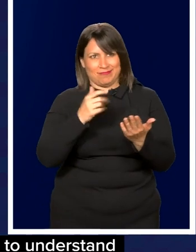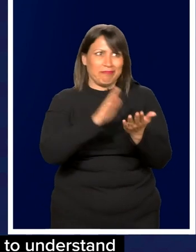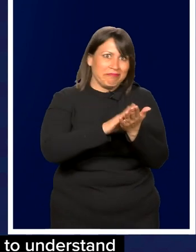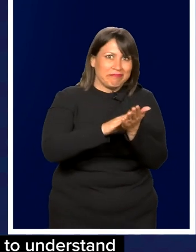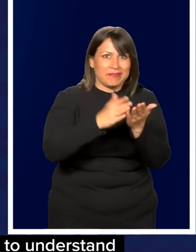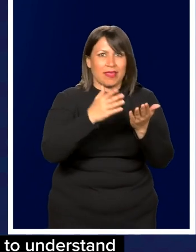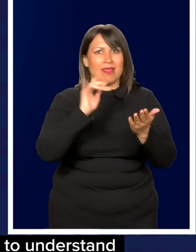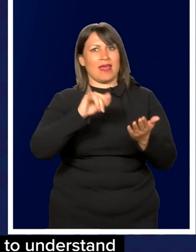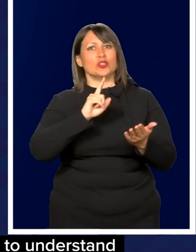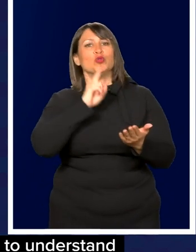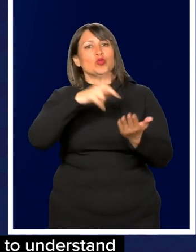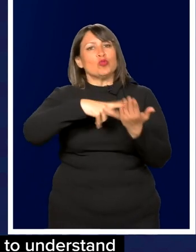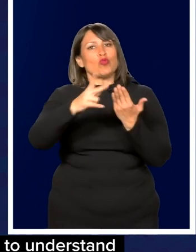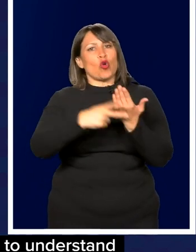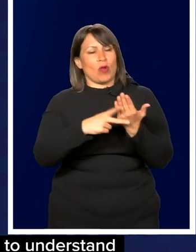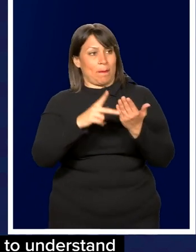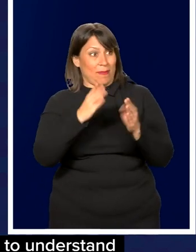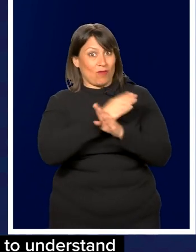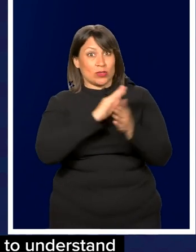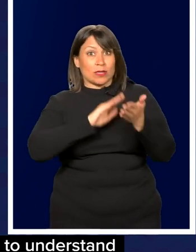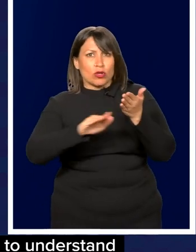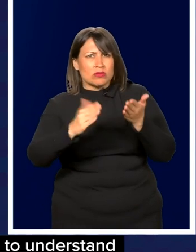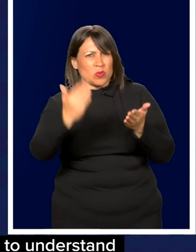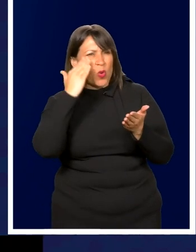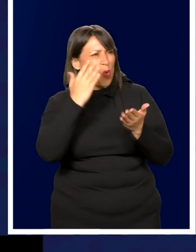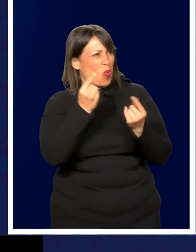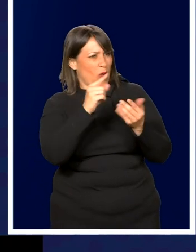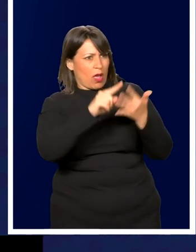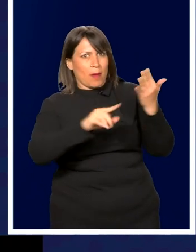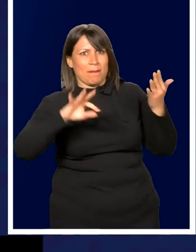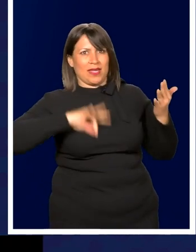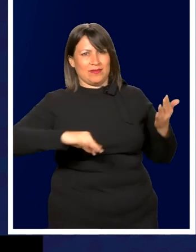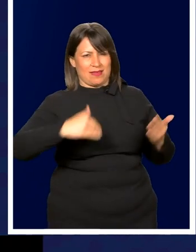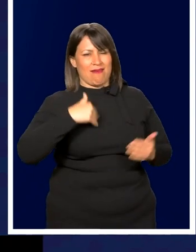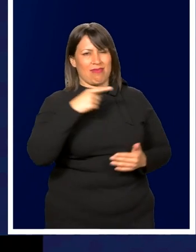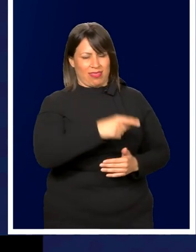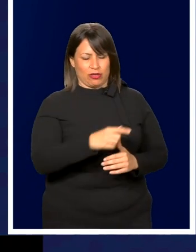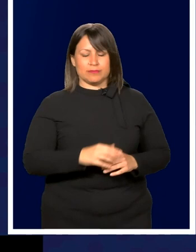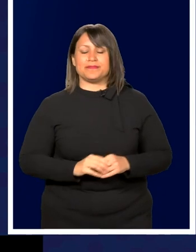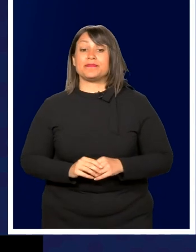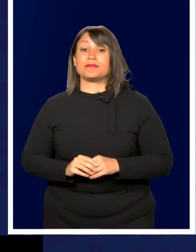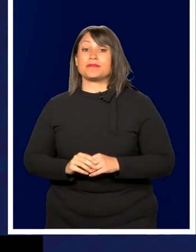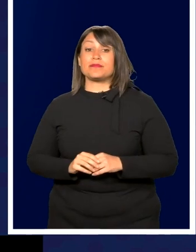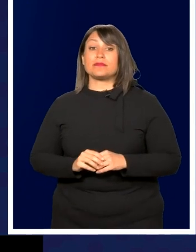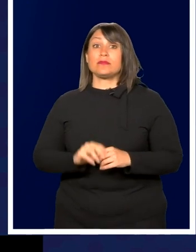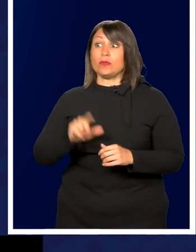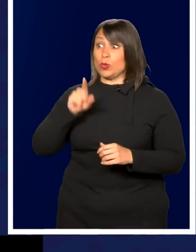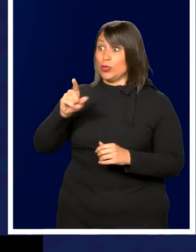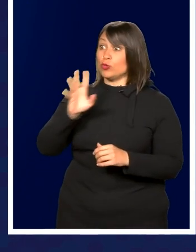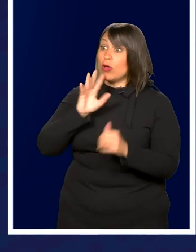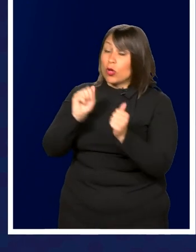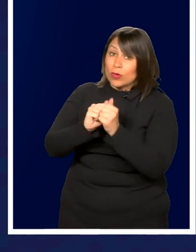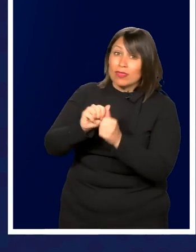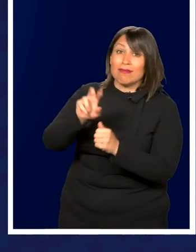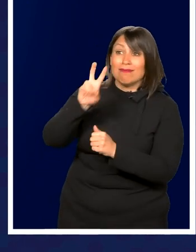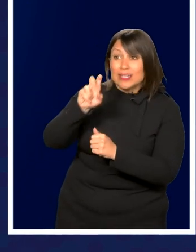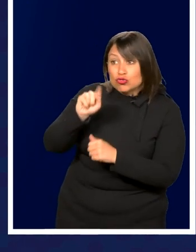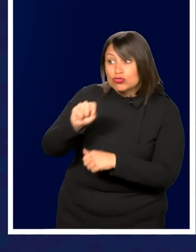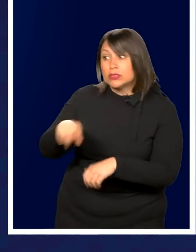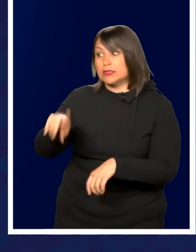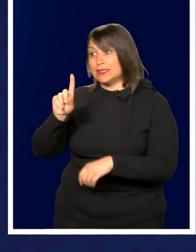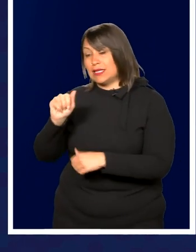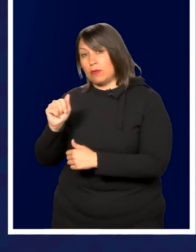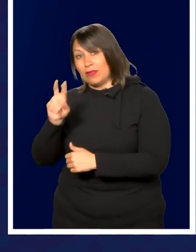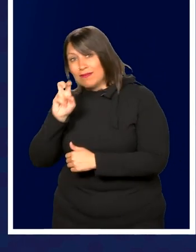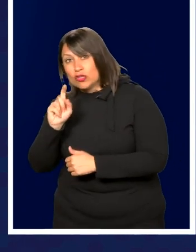that allows them to understand what all benefits are there for them. When you talk to veterans and disabled veterans and disabled, you know,